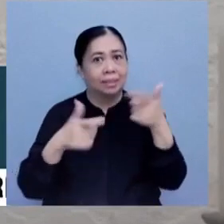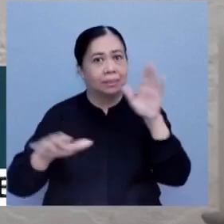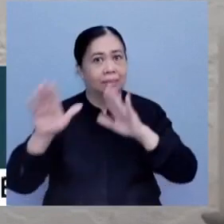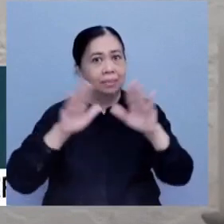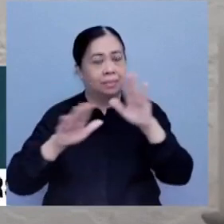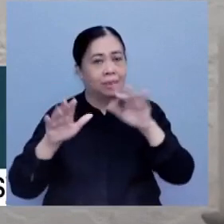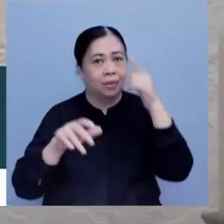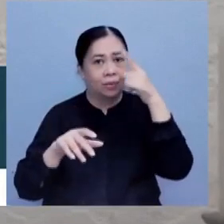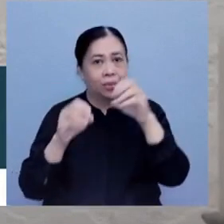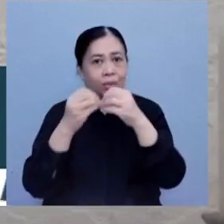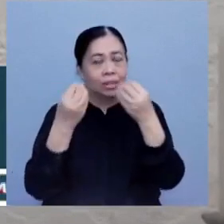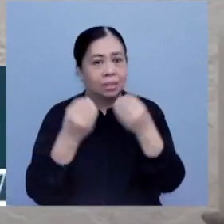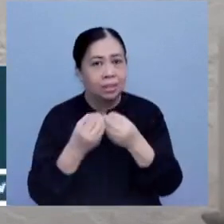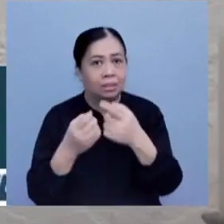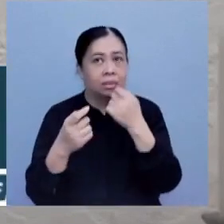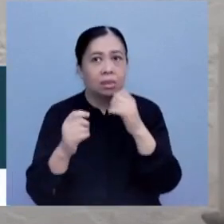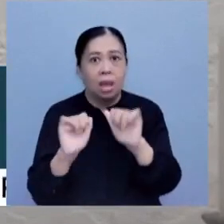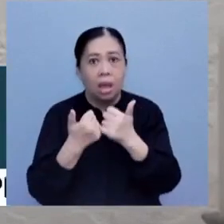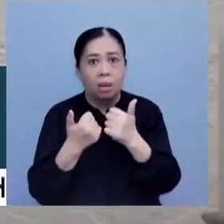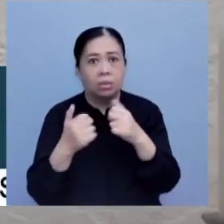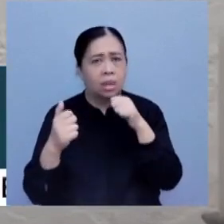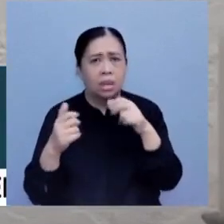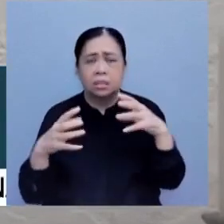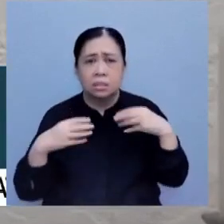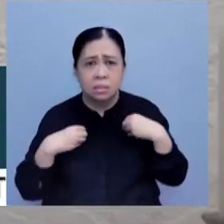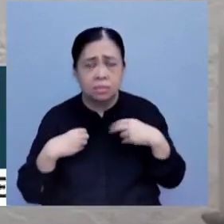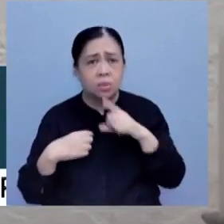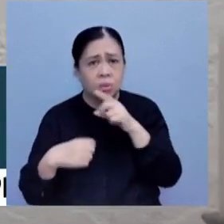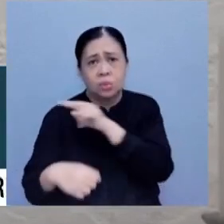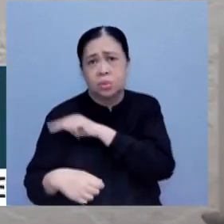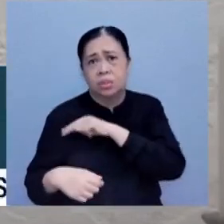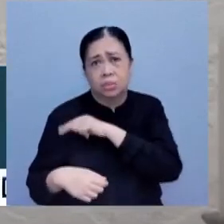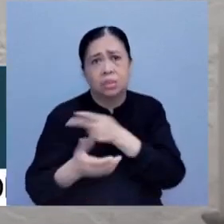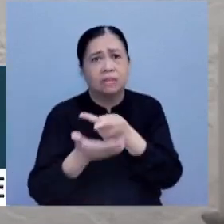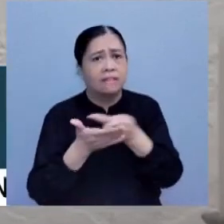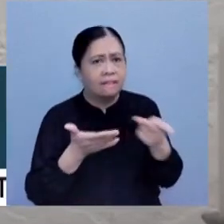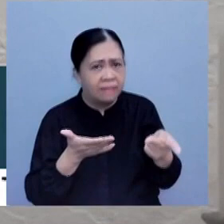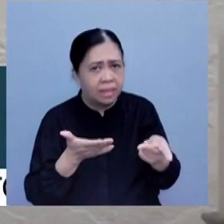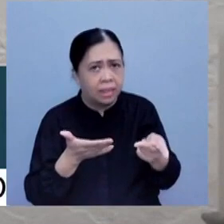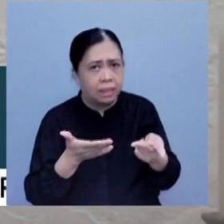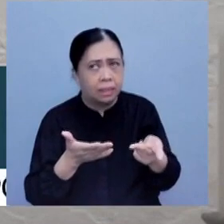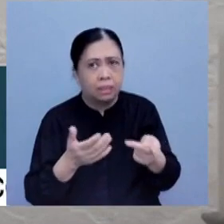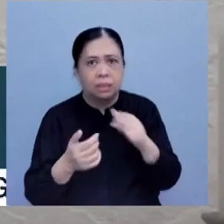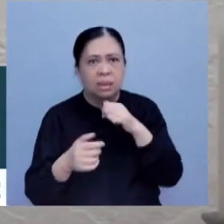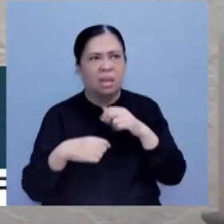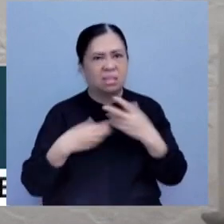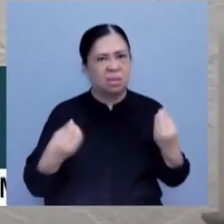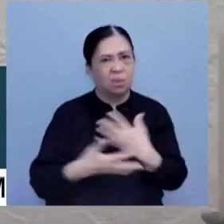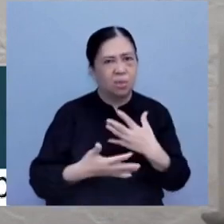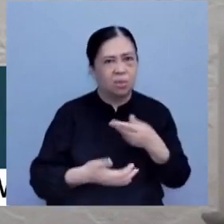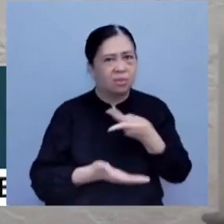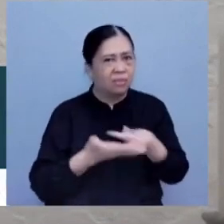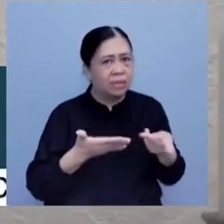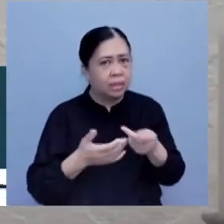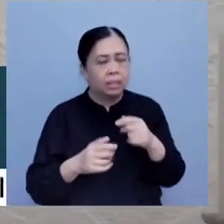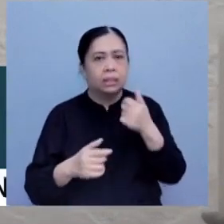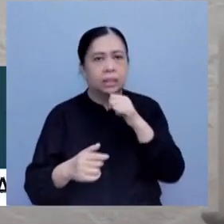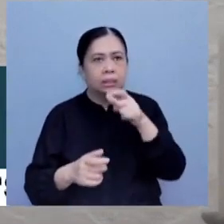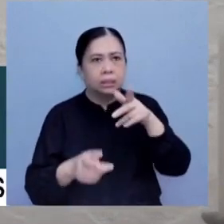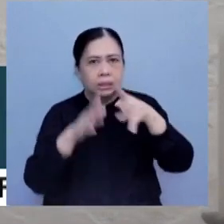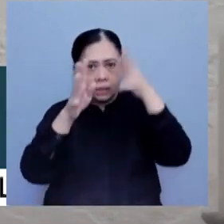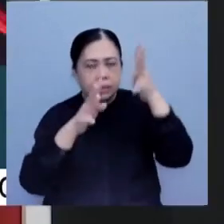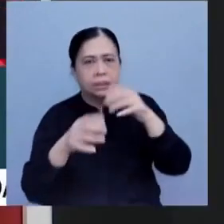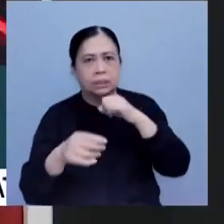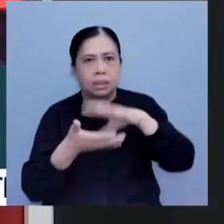organizations, because if you don't accept the fact that you fail, you will not be innovative, and you will not be able to learn from your